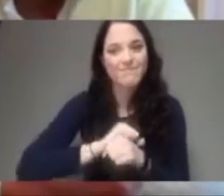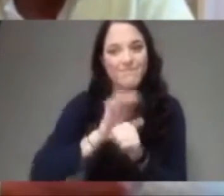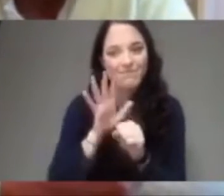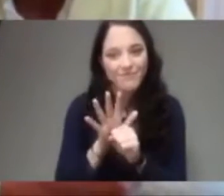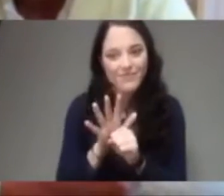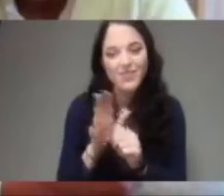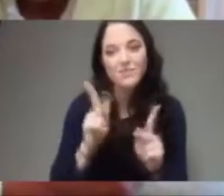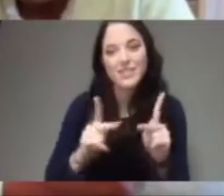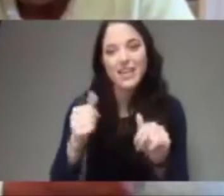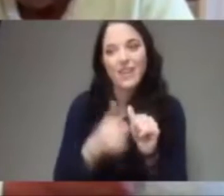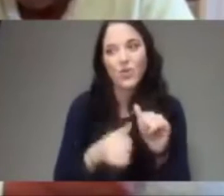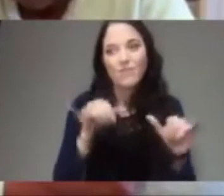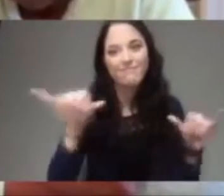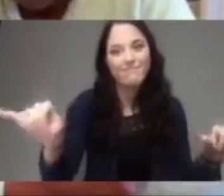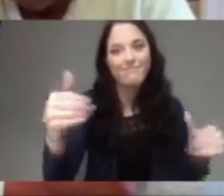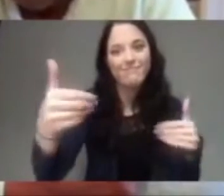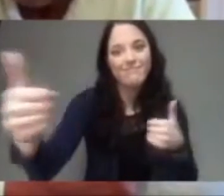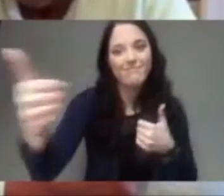everybody apart.